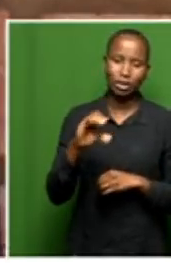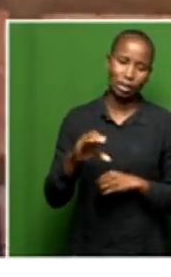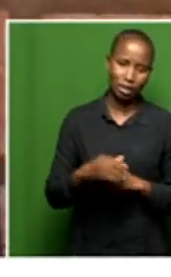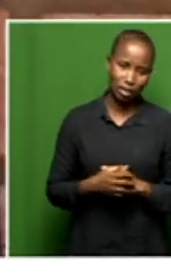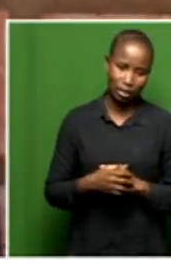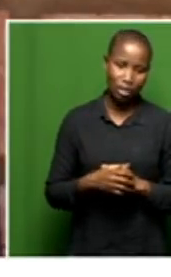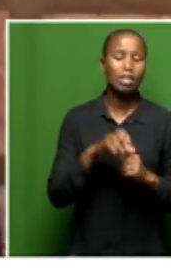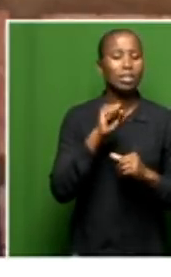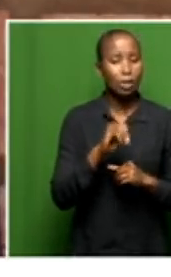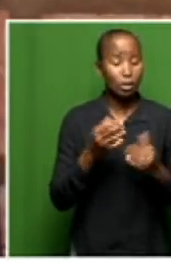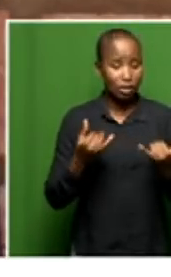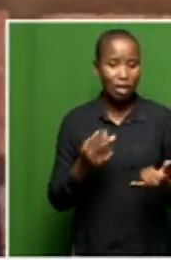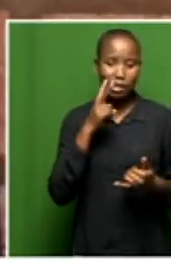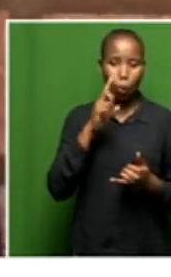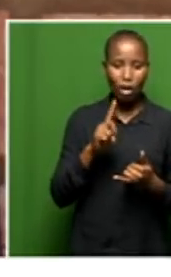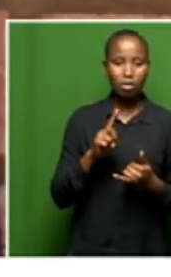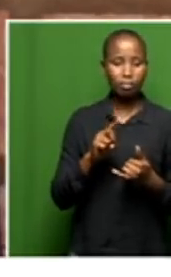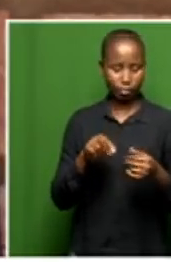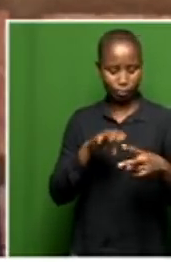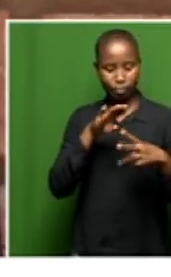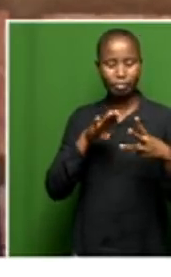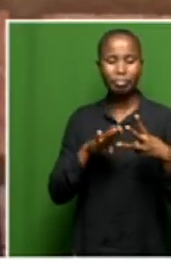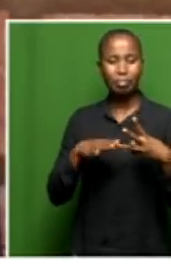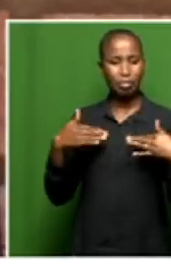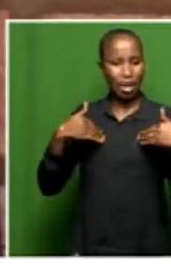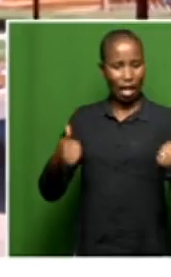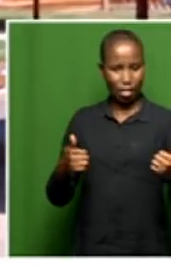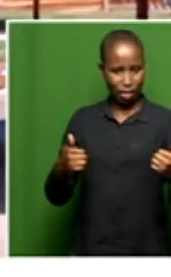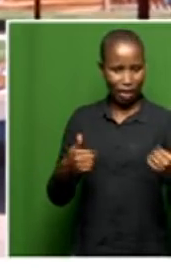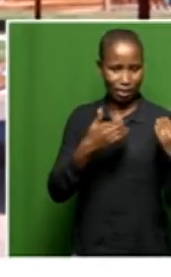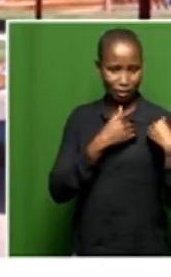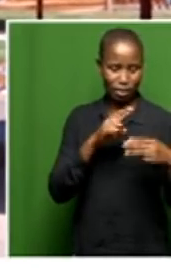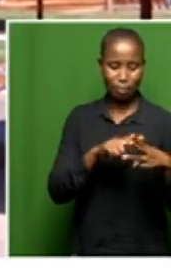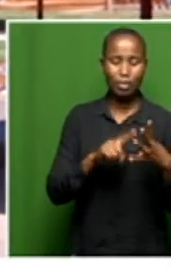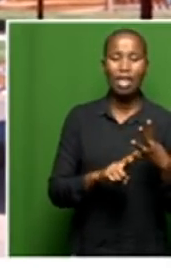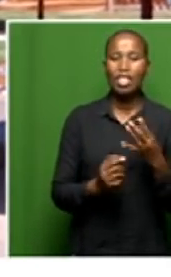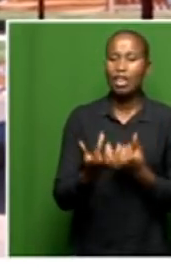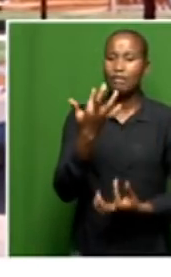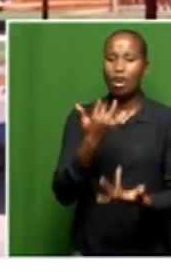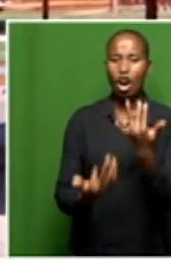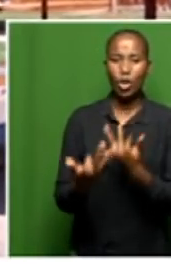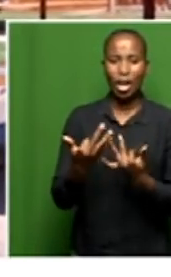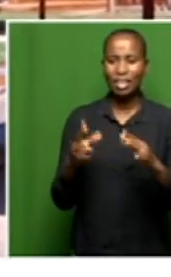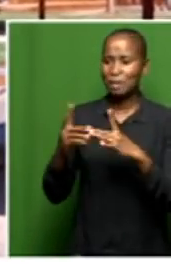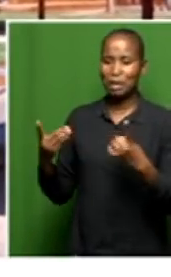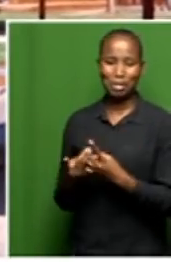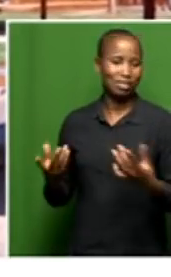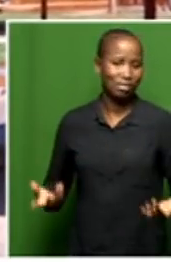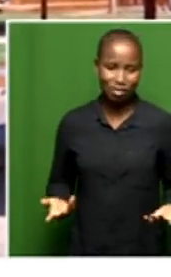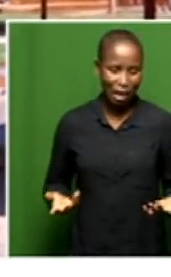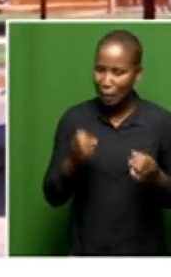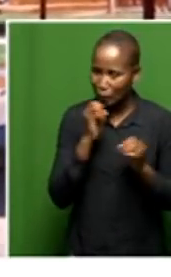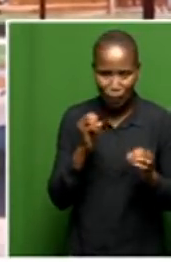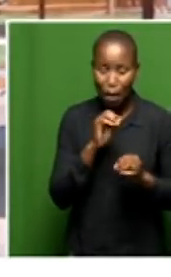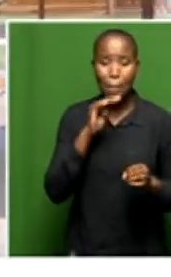we're looking at health and safety, the fire department. Without those things in place, no resident can enter that